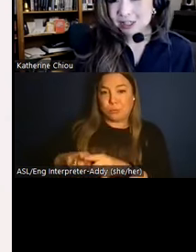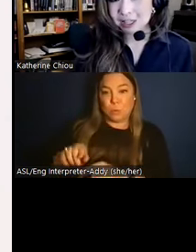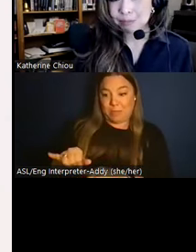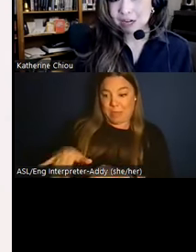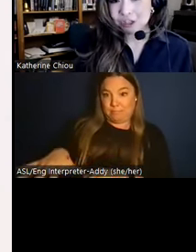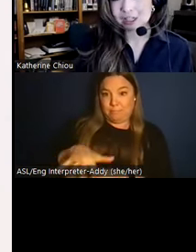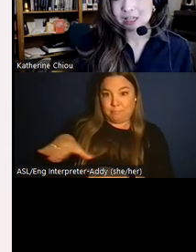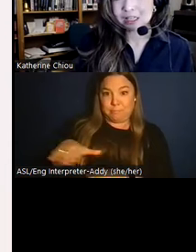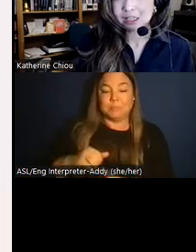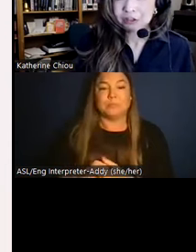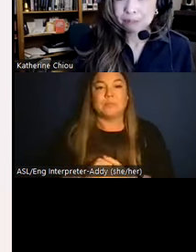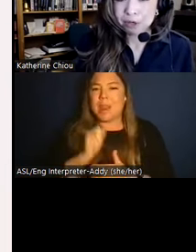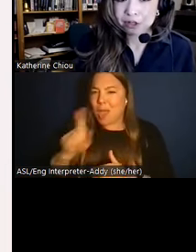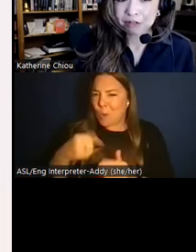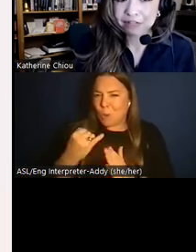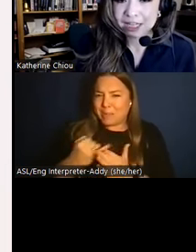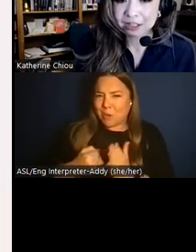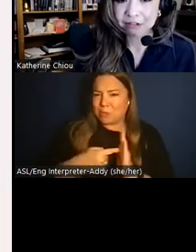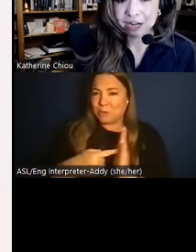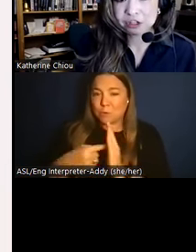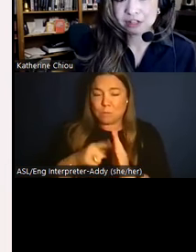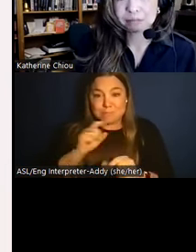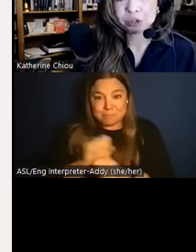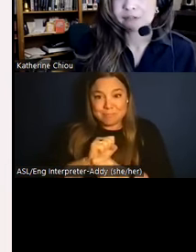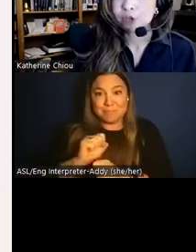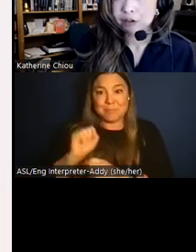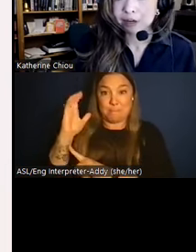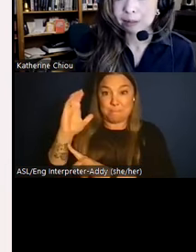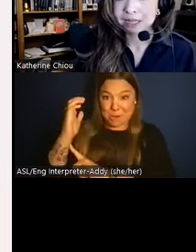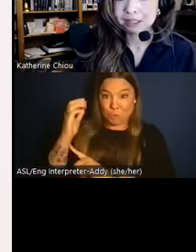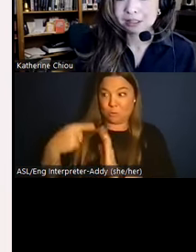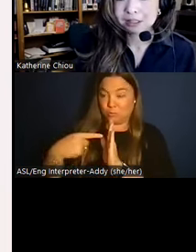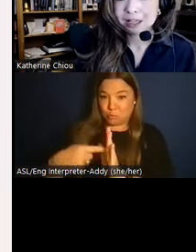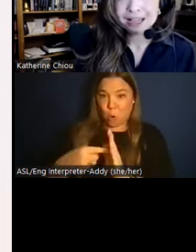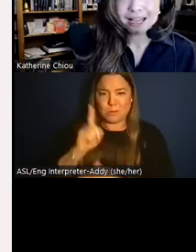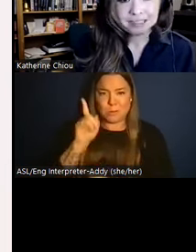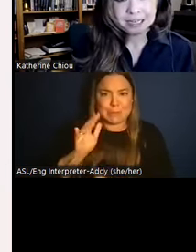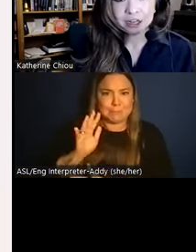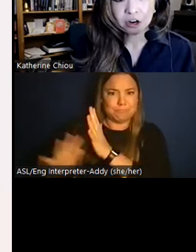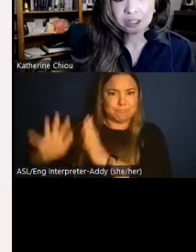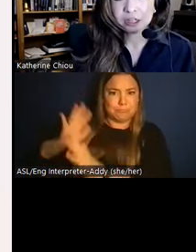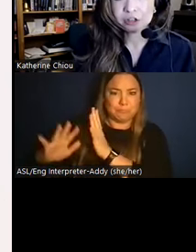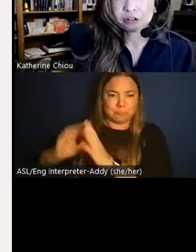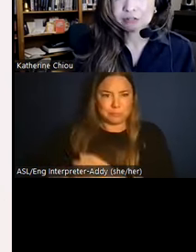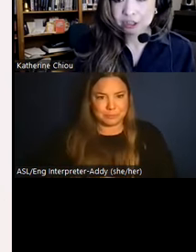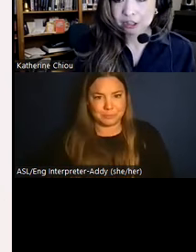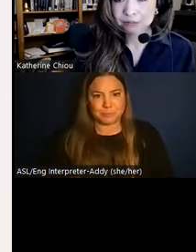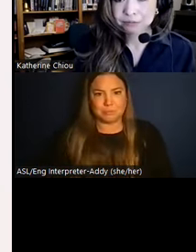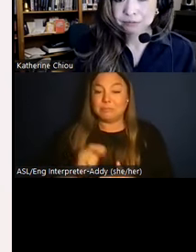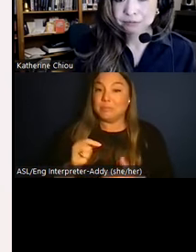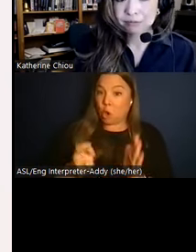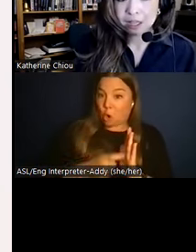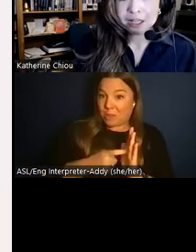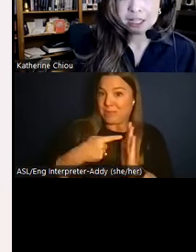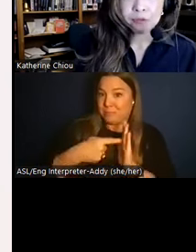an artistic expression, it's a literal mirror reflecting the grandeur of Moche funerary practices as seen in the archaeological record.